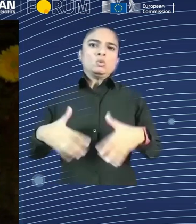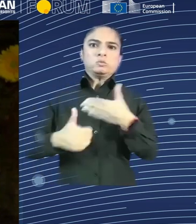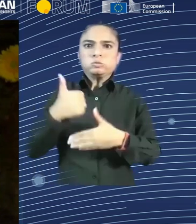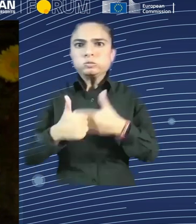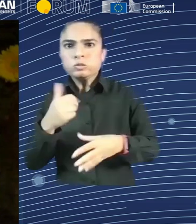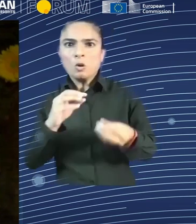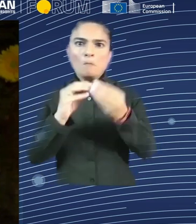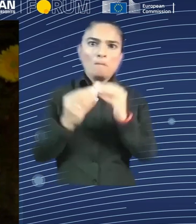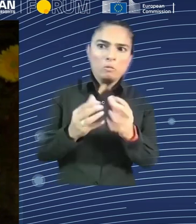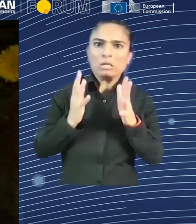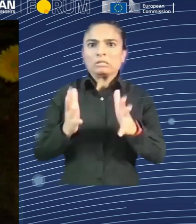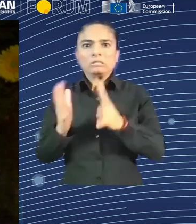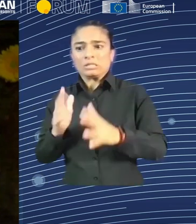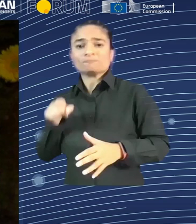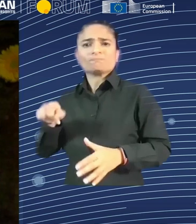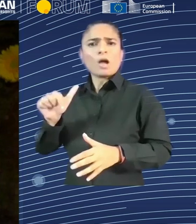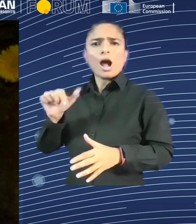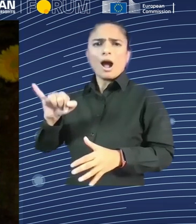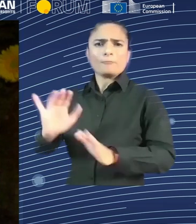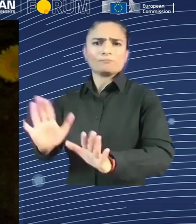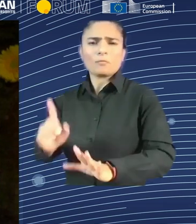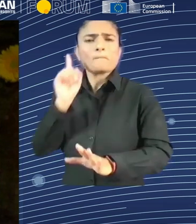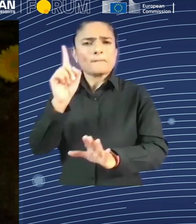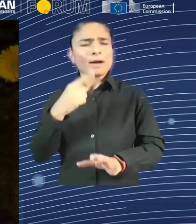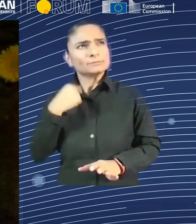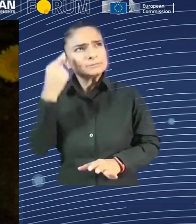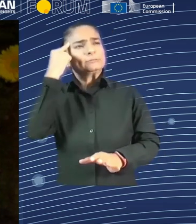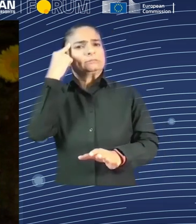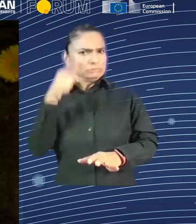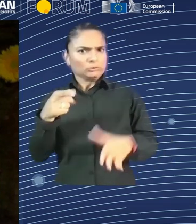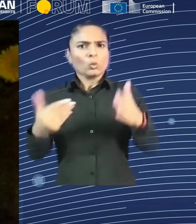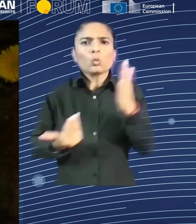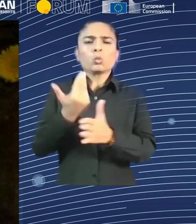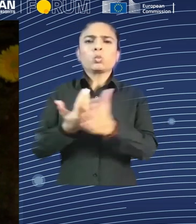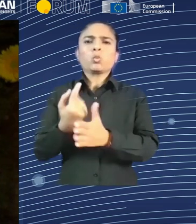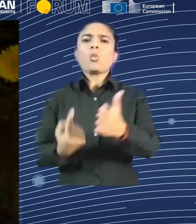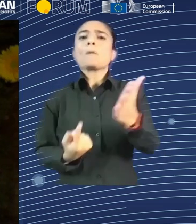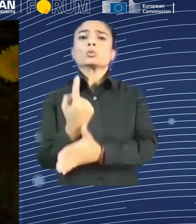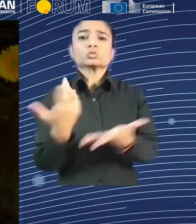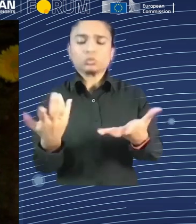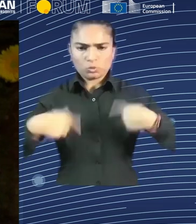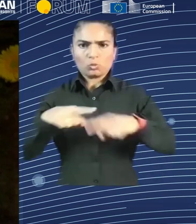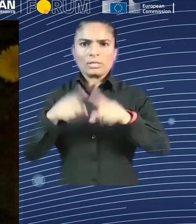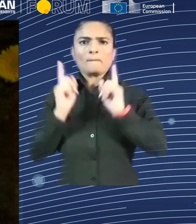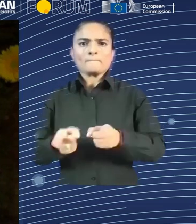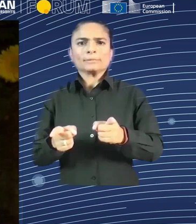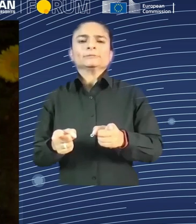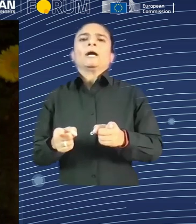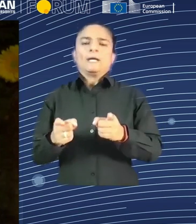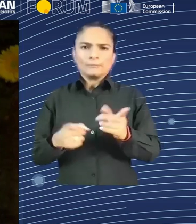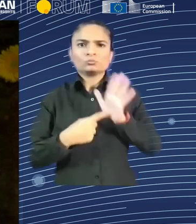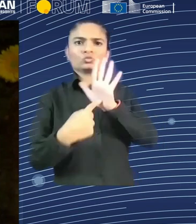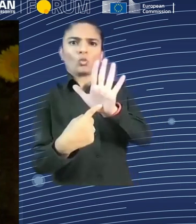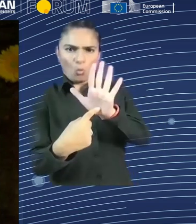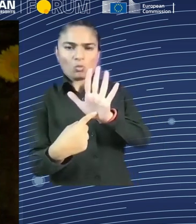I think we must show the technology technology as an ally.